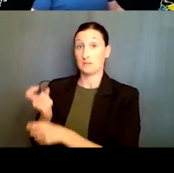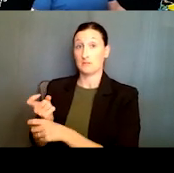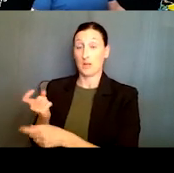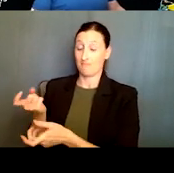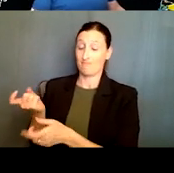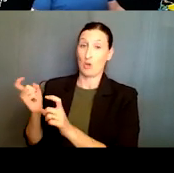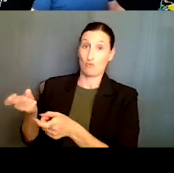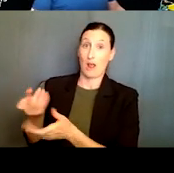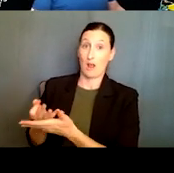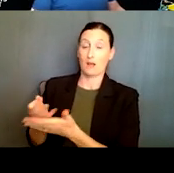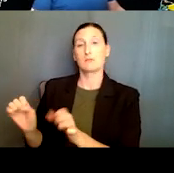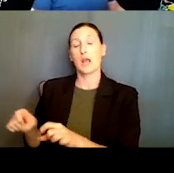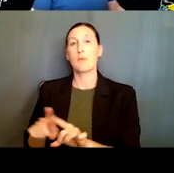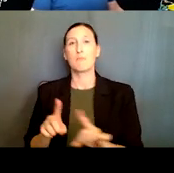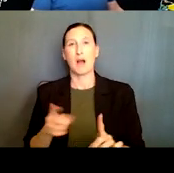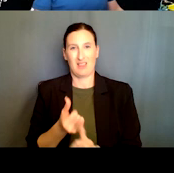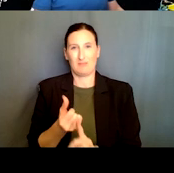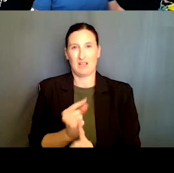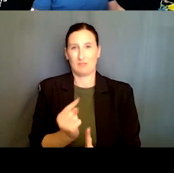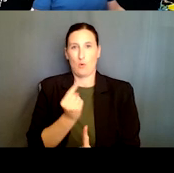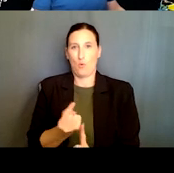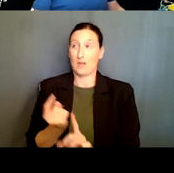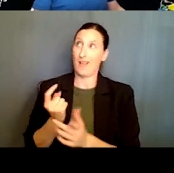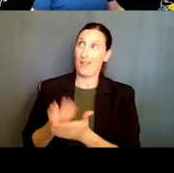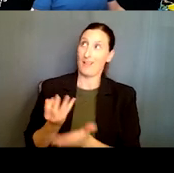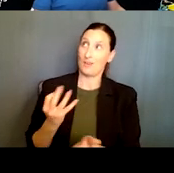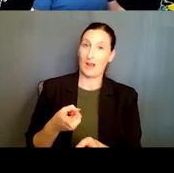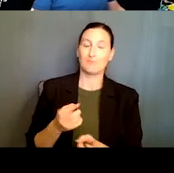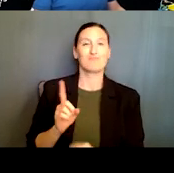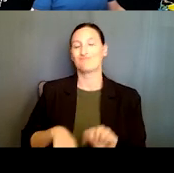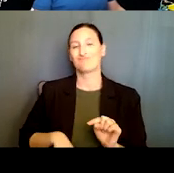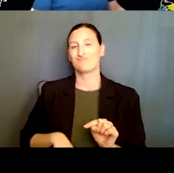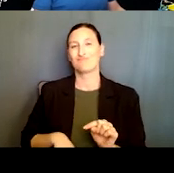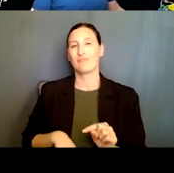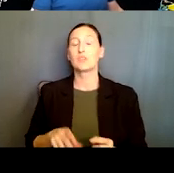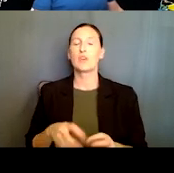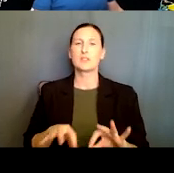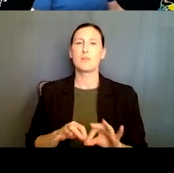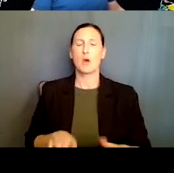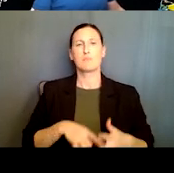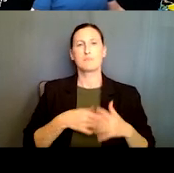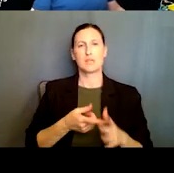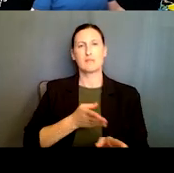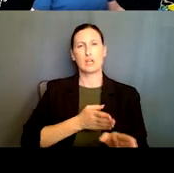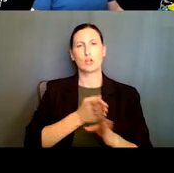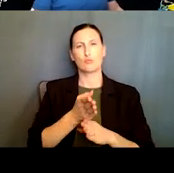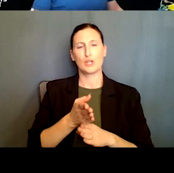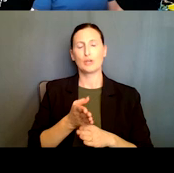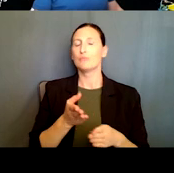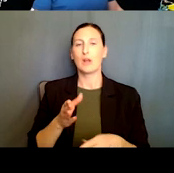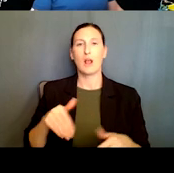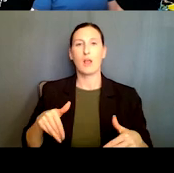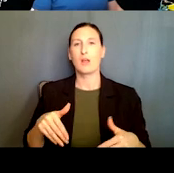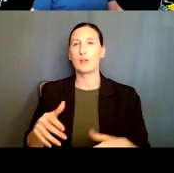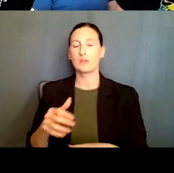support people who are at the beginning of their career and they have not, um, managed to, uh, to get